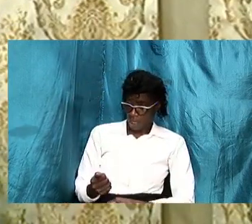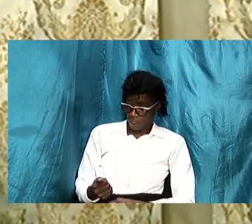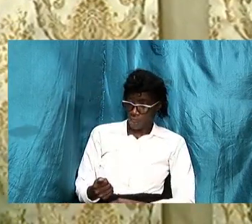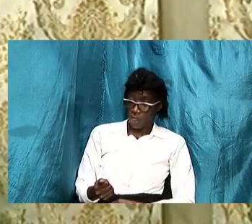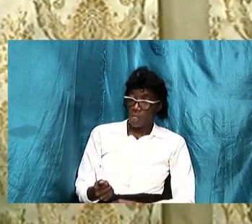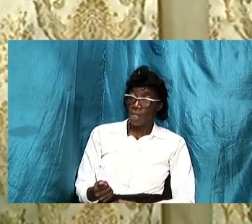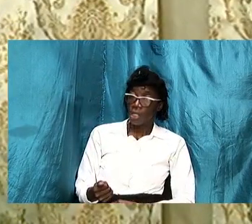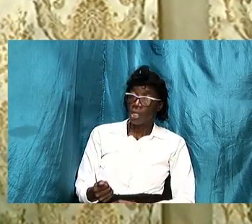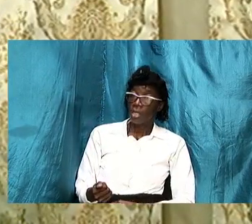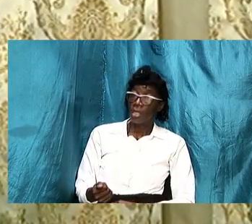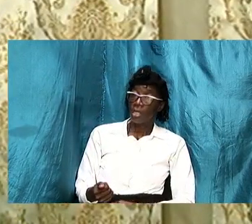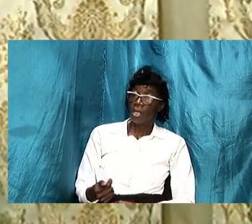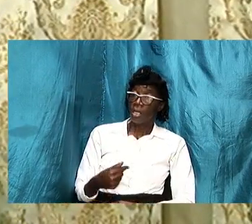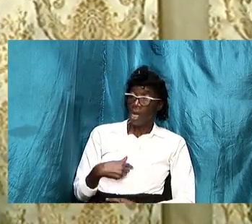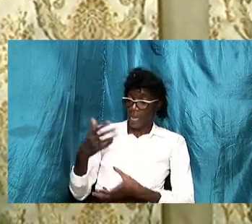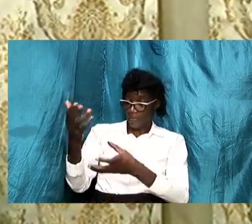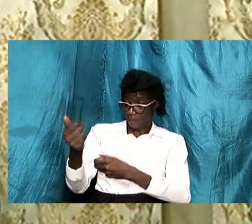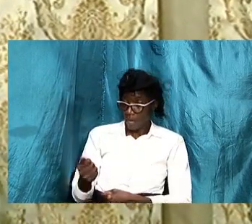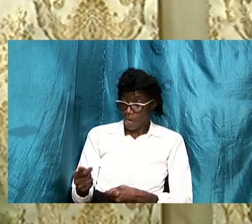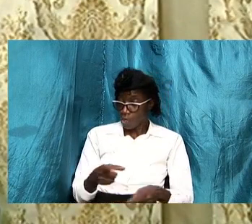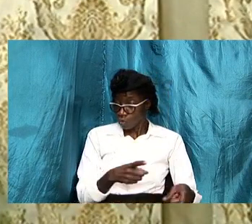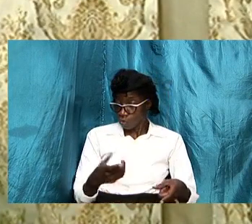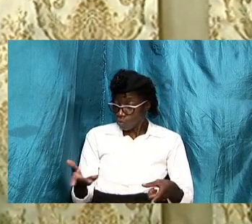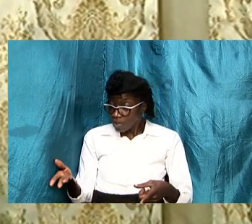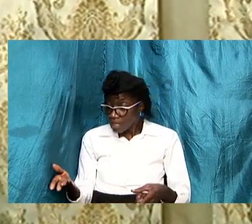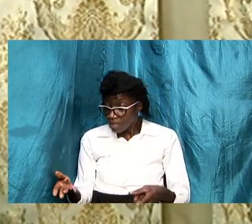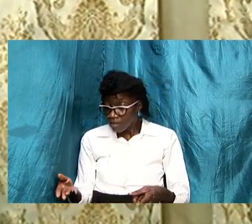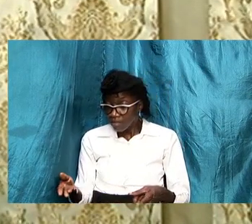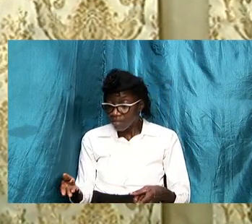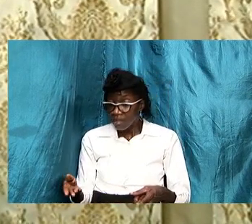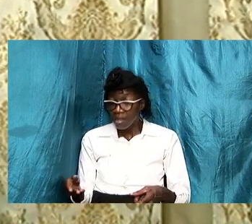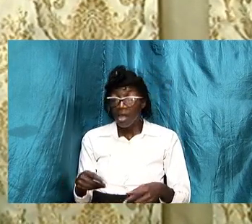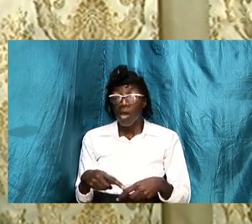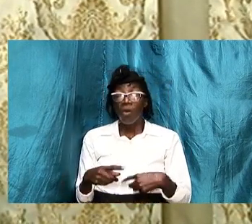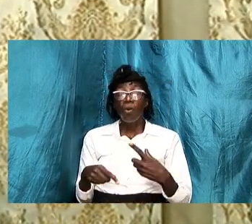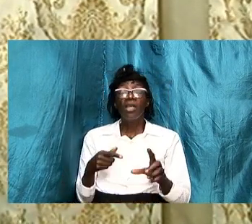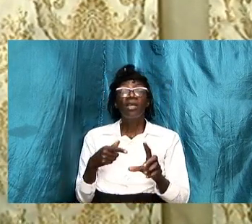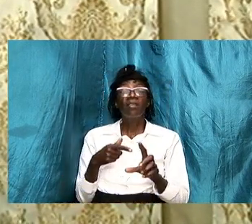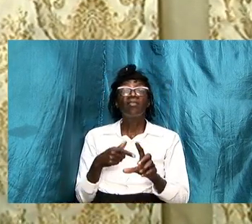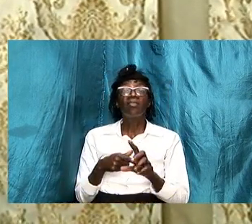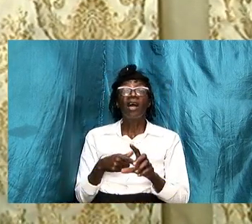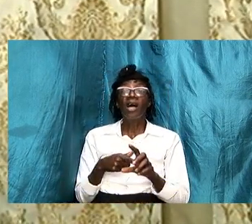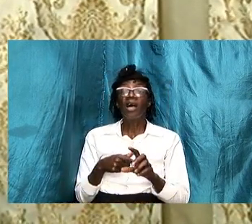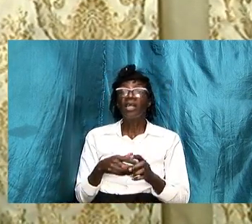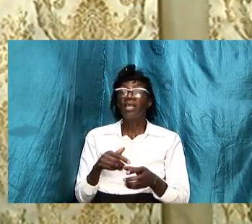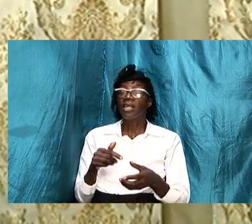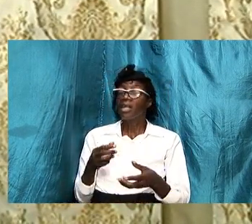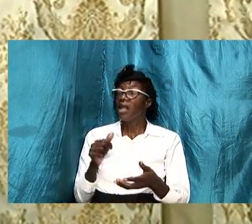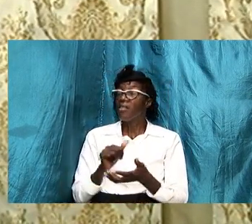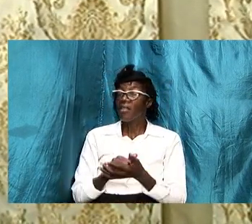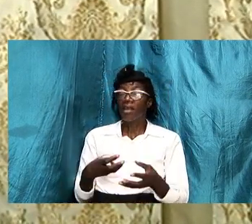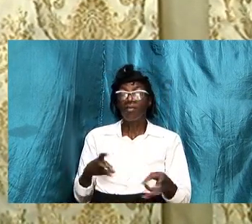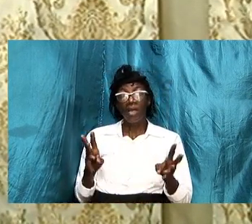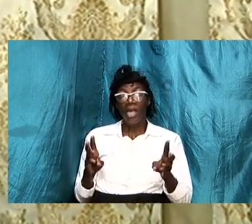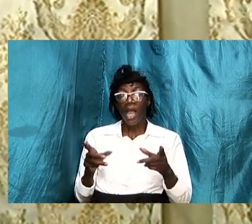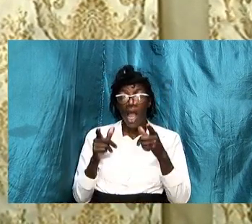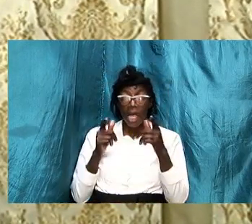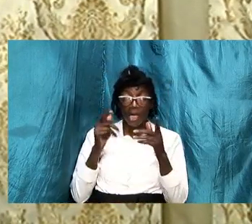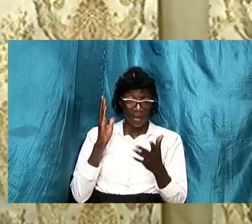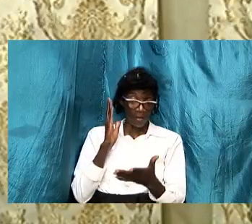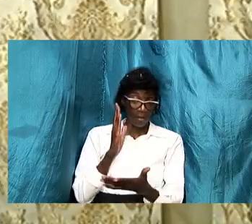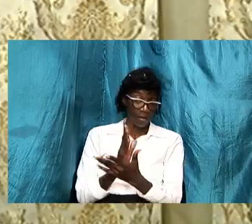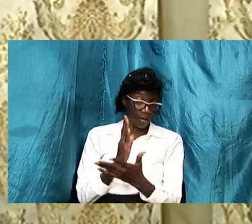do that once we start off along that line and i want us to take it calmly and just look at it